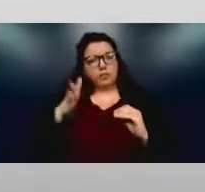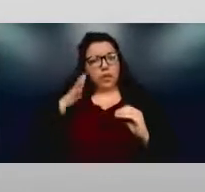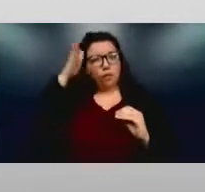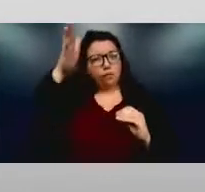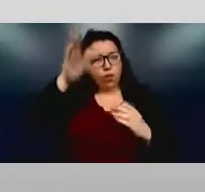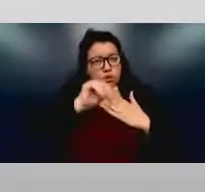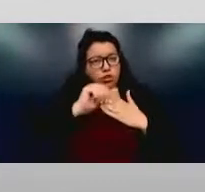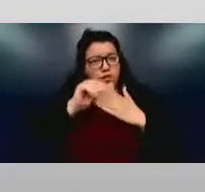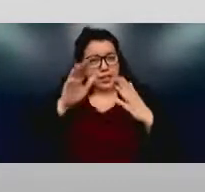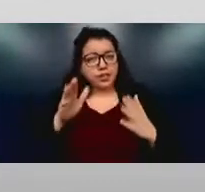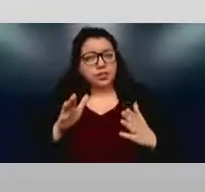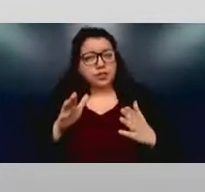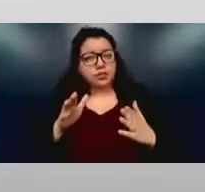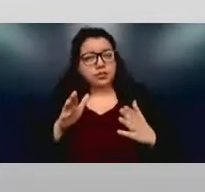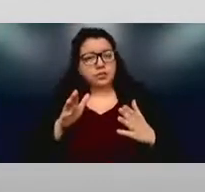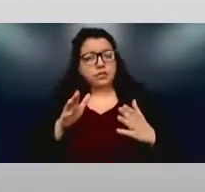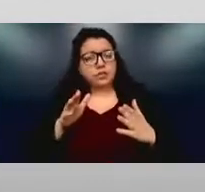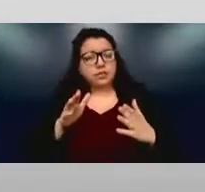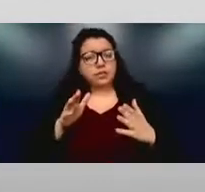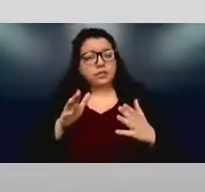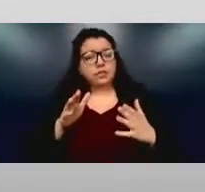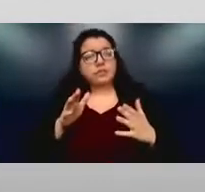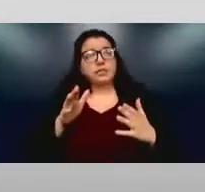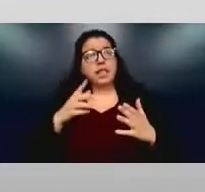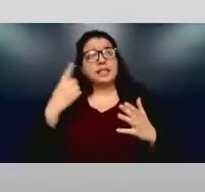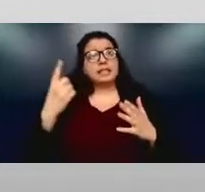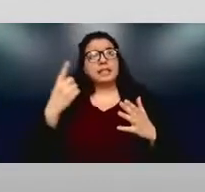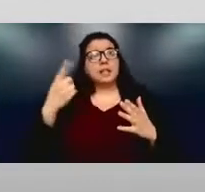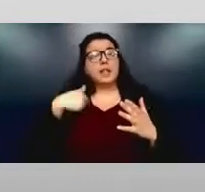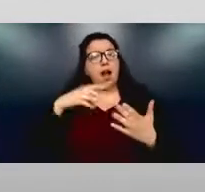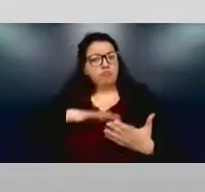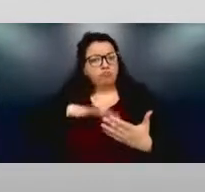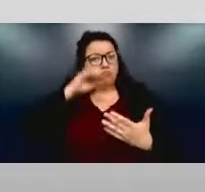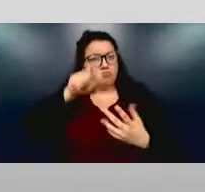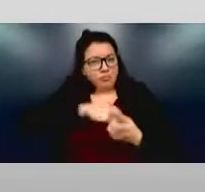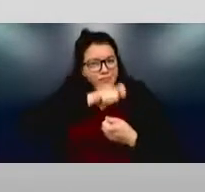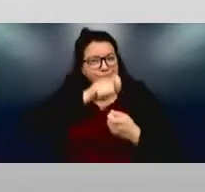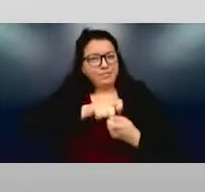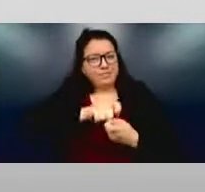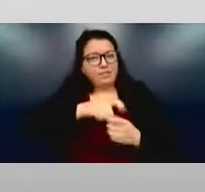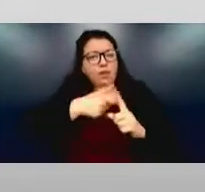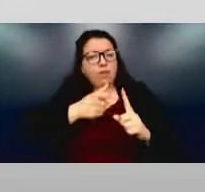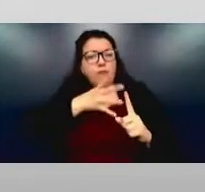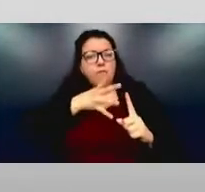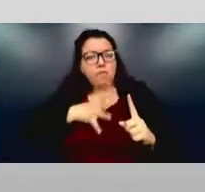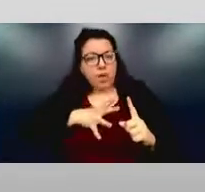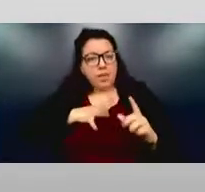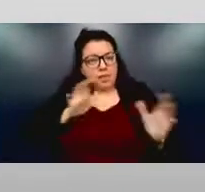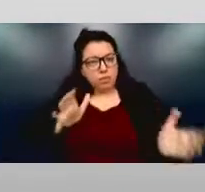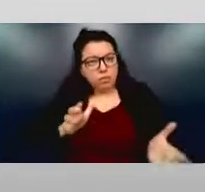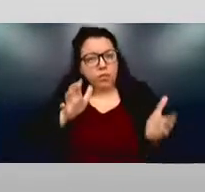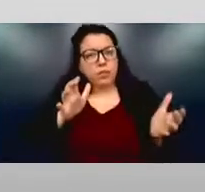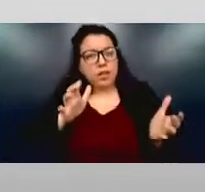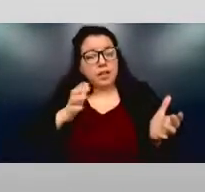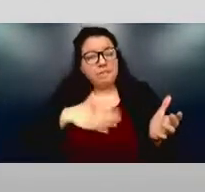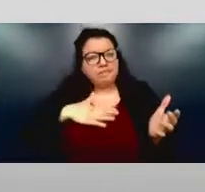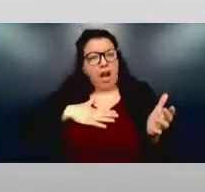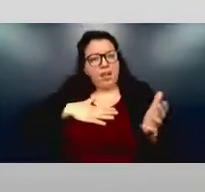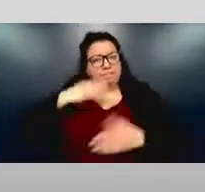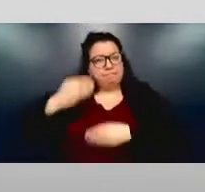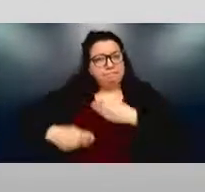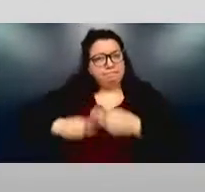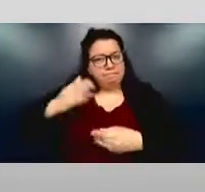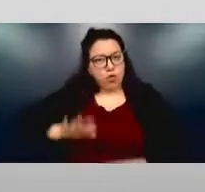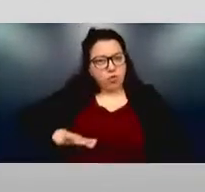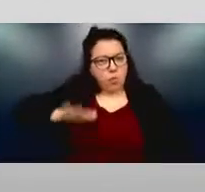also future leaders. And one thing I learned, particularly from the women's movement, the age where I grew up, and people